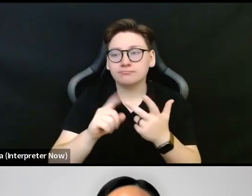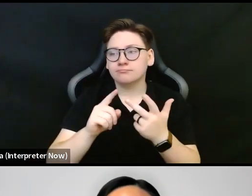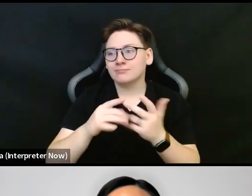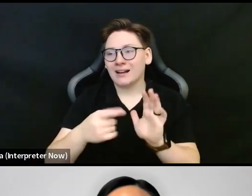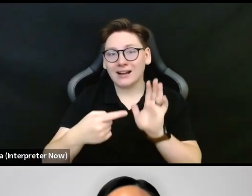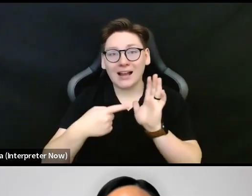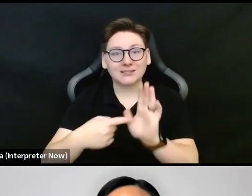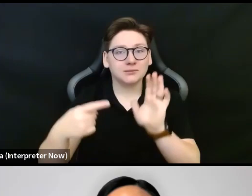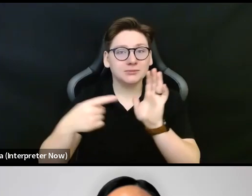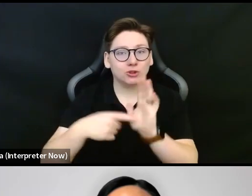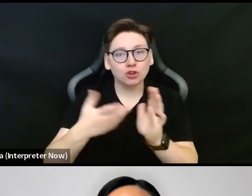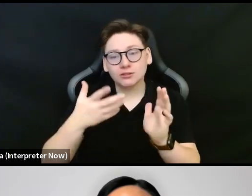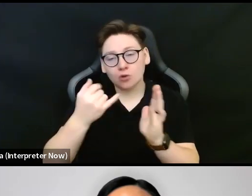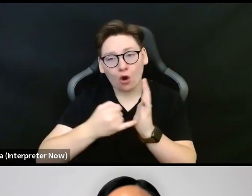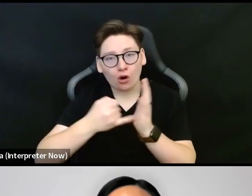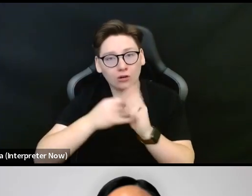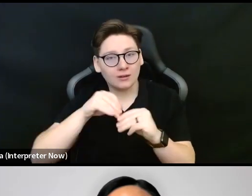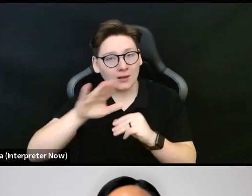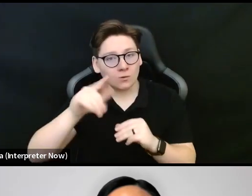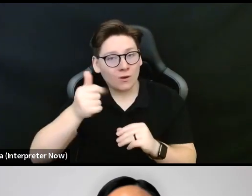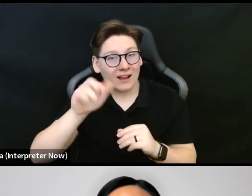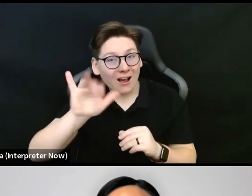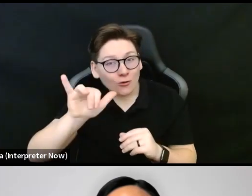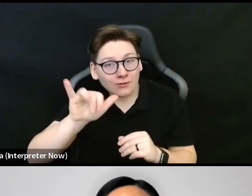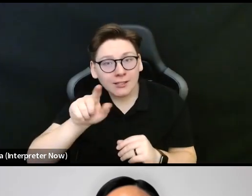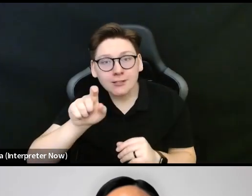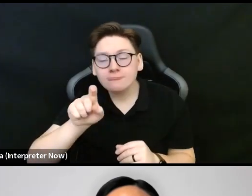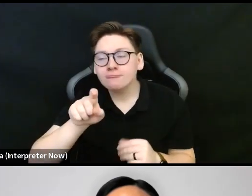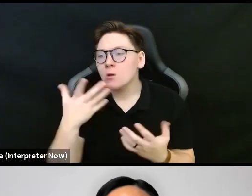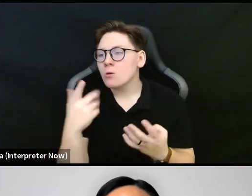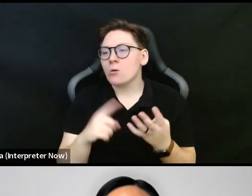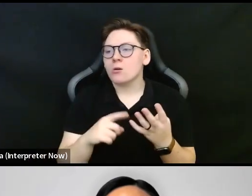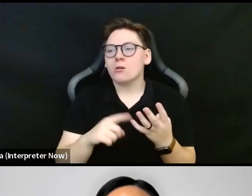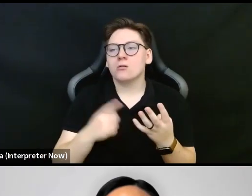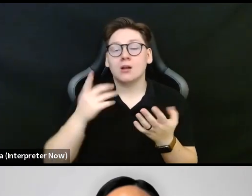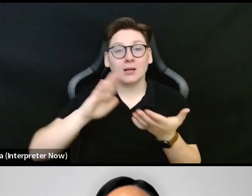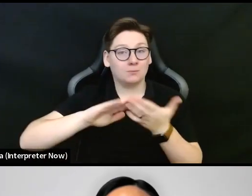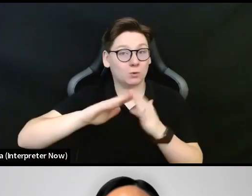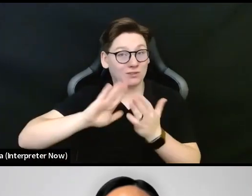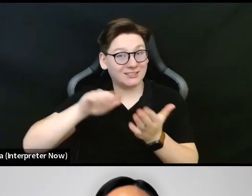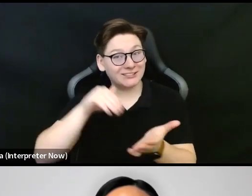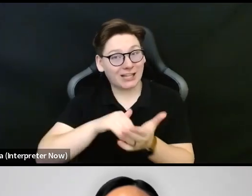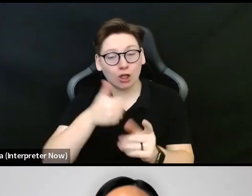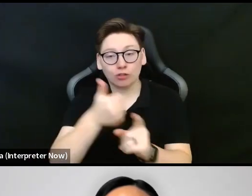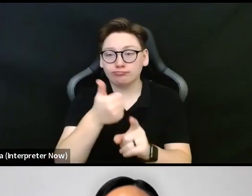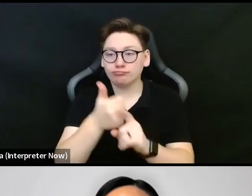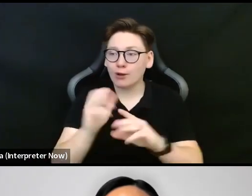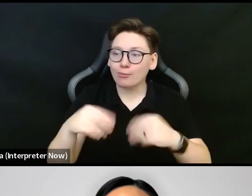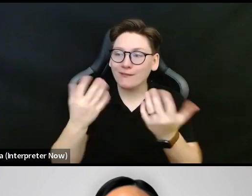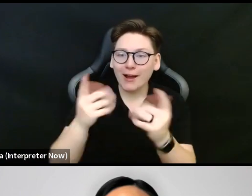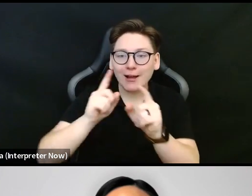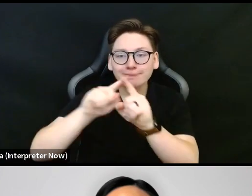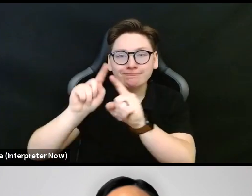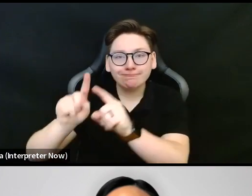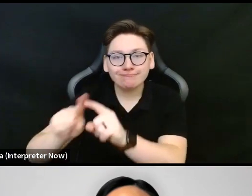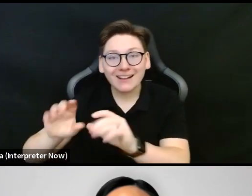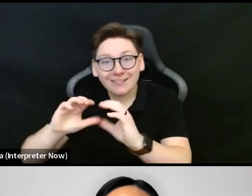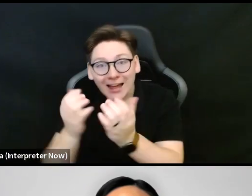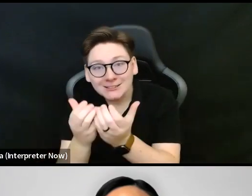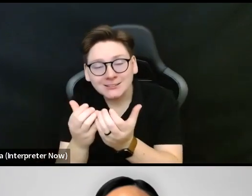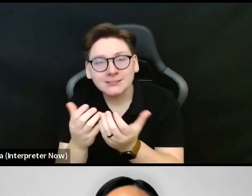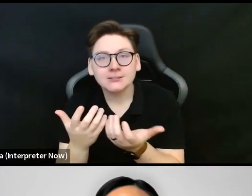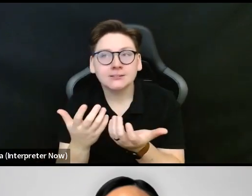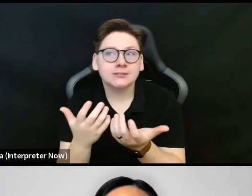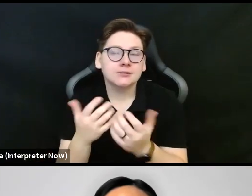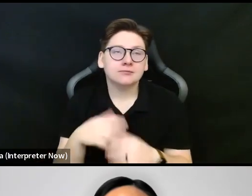gallery space? Are you a community center that offers classes or has done